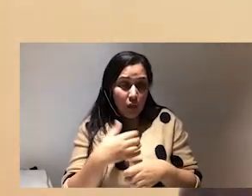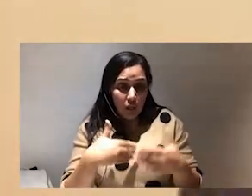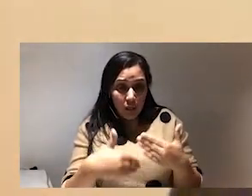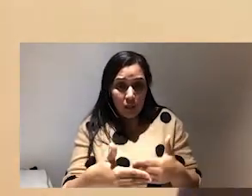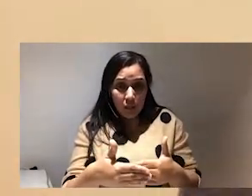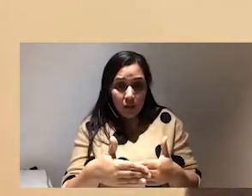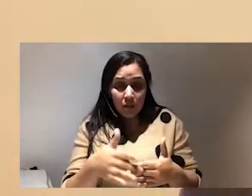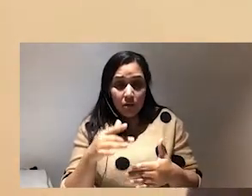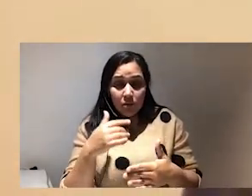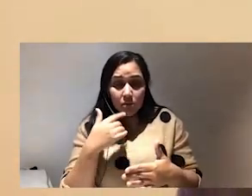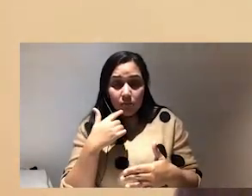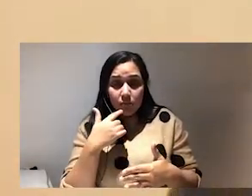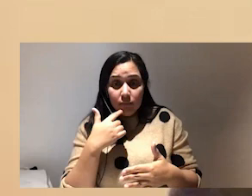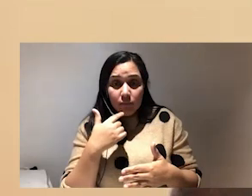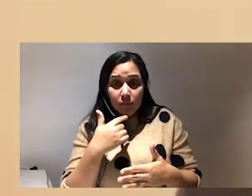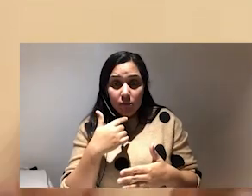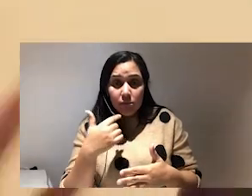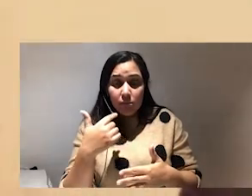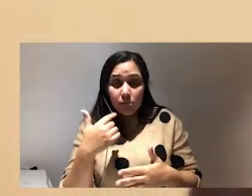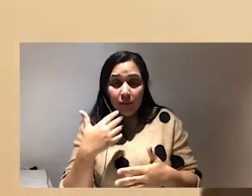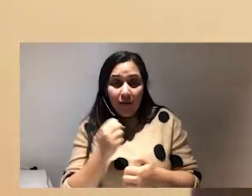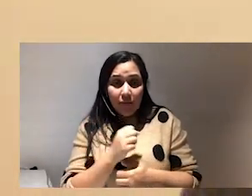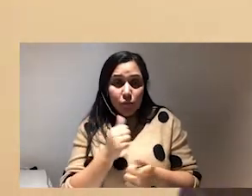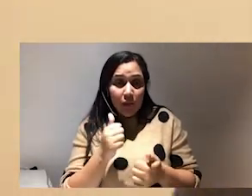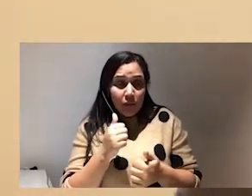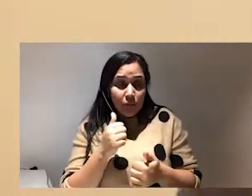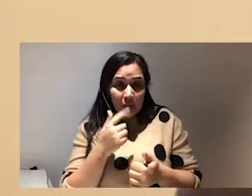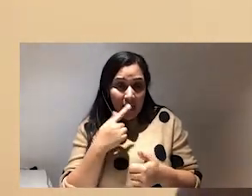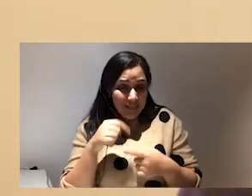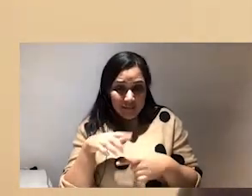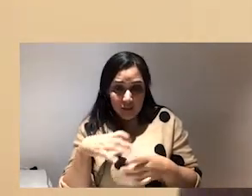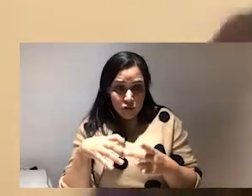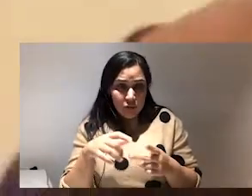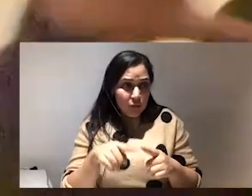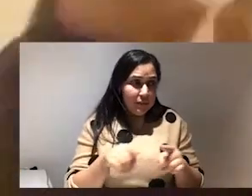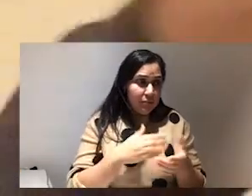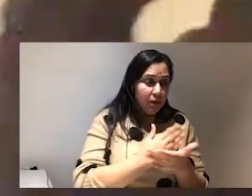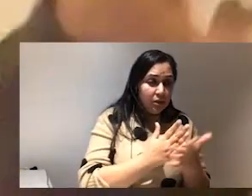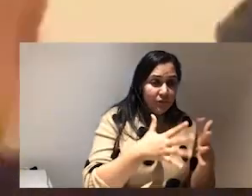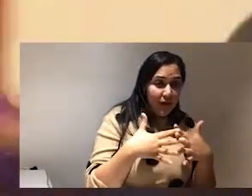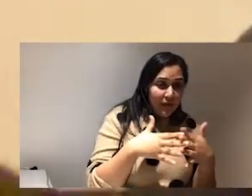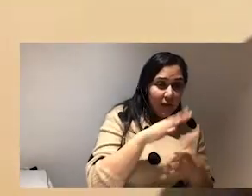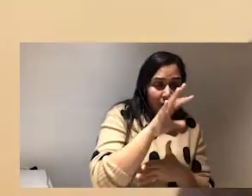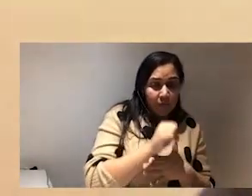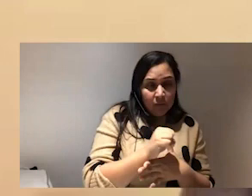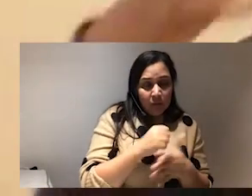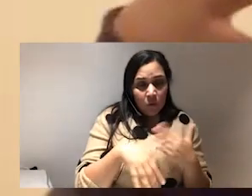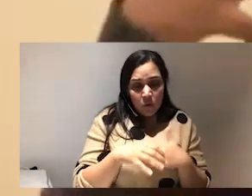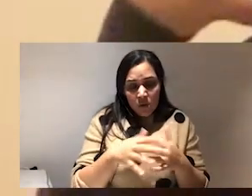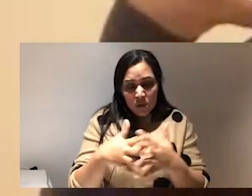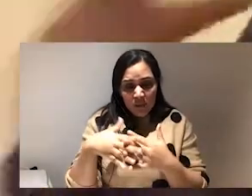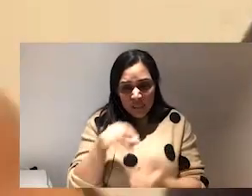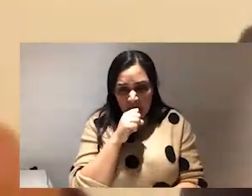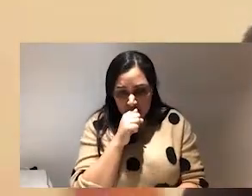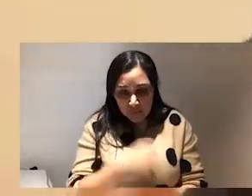as well as we could in this country that we see in parts of africa and in them in the states we we need to scaffold ourselves properly it's